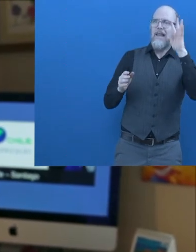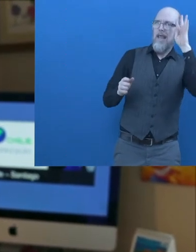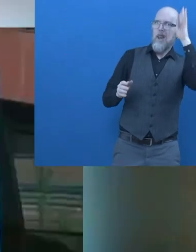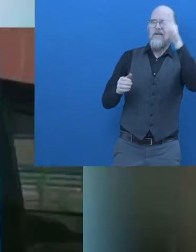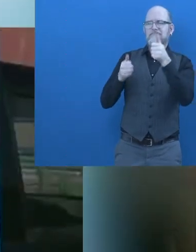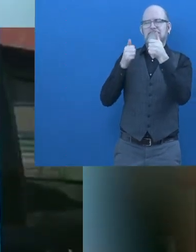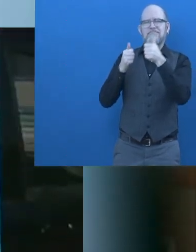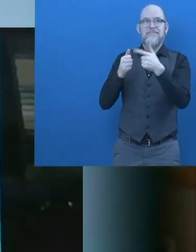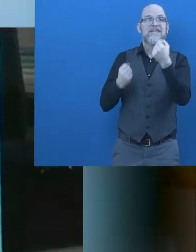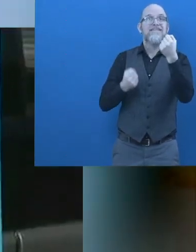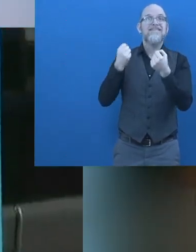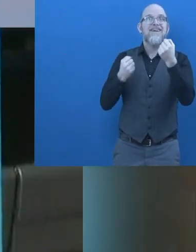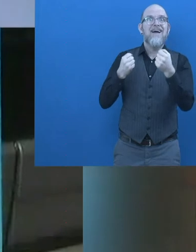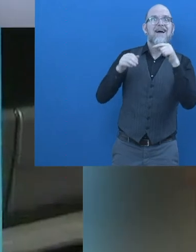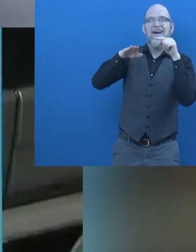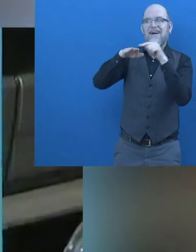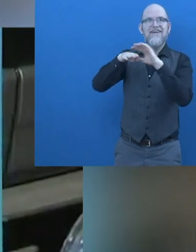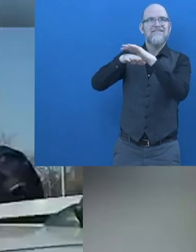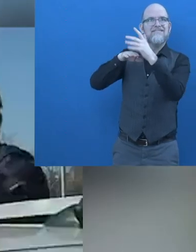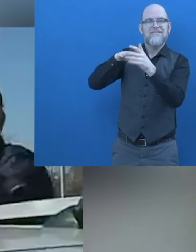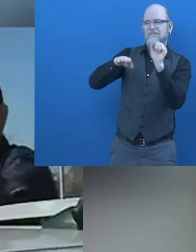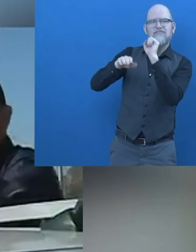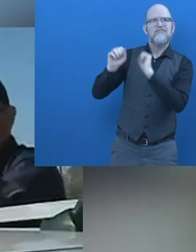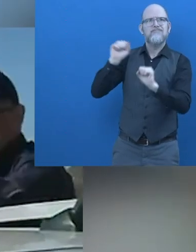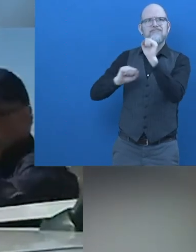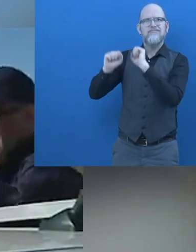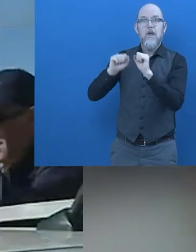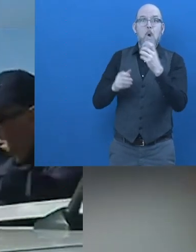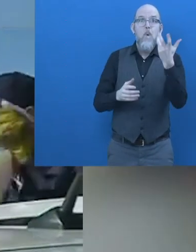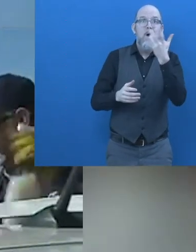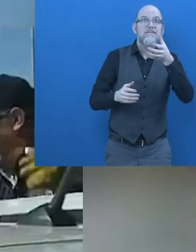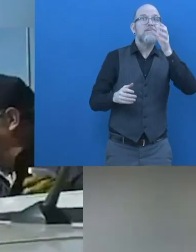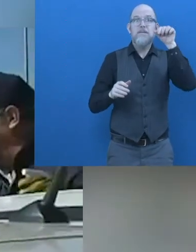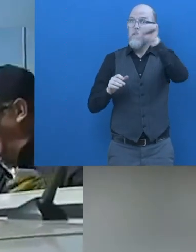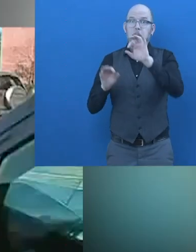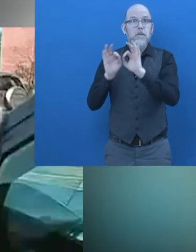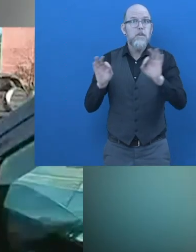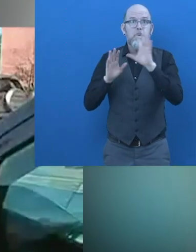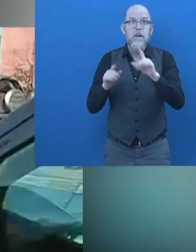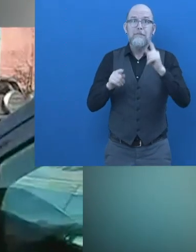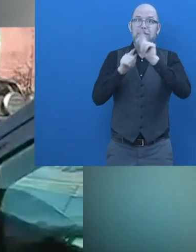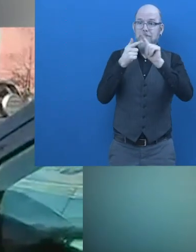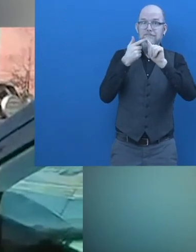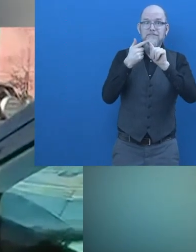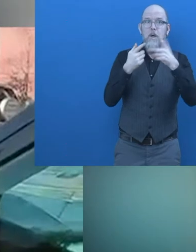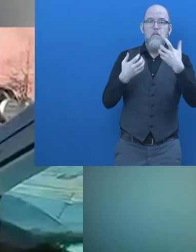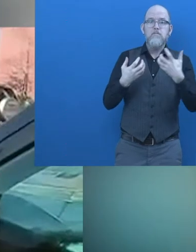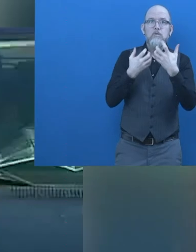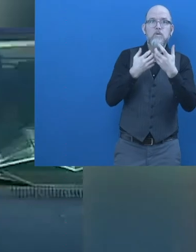are promote car washing without using water, protect a natural resource